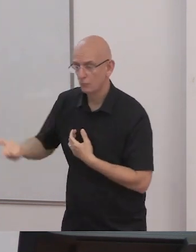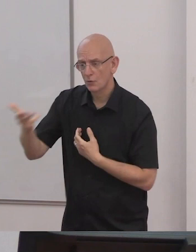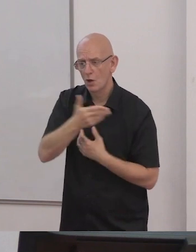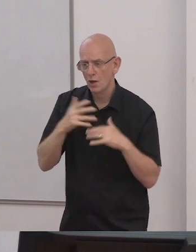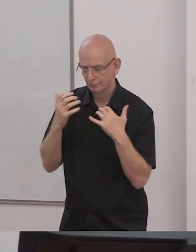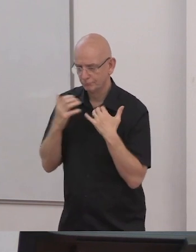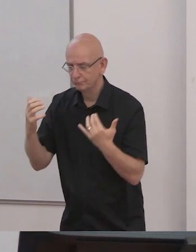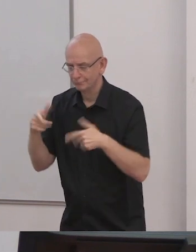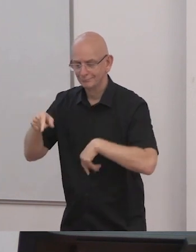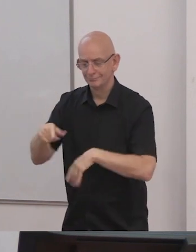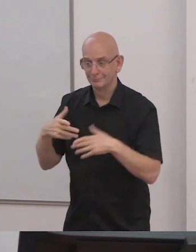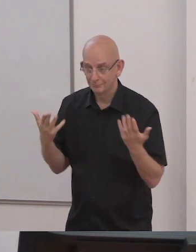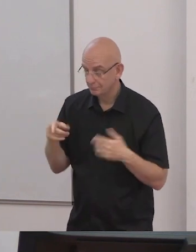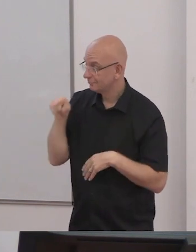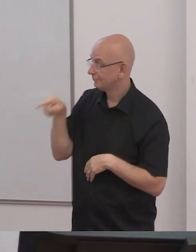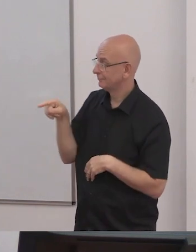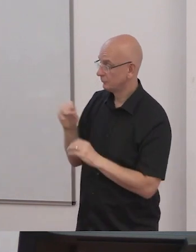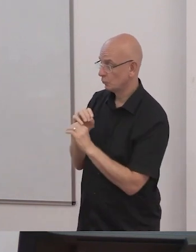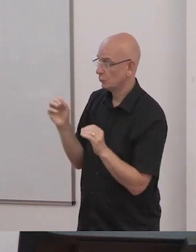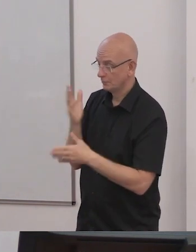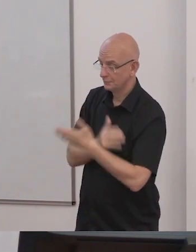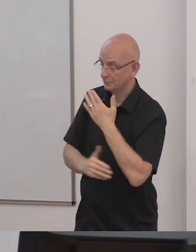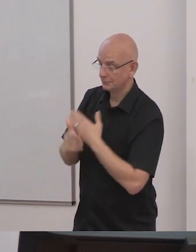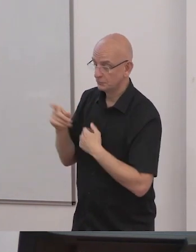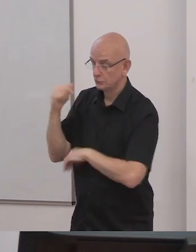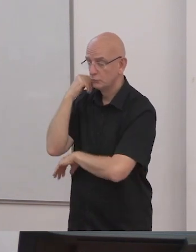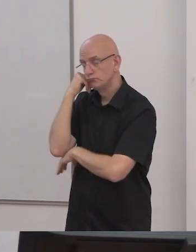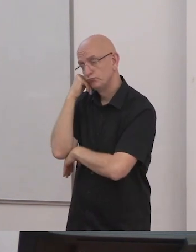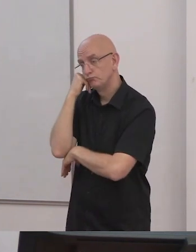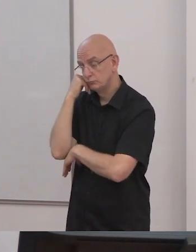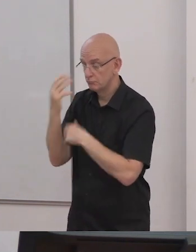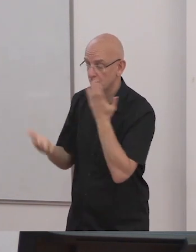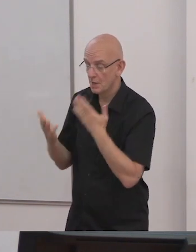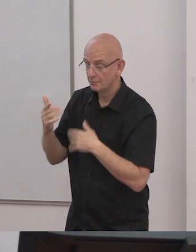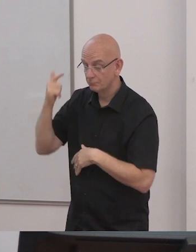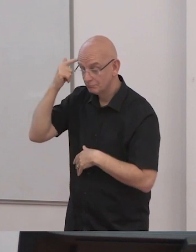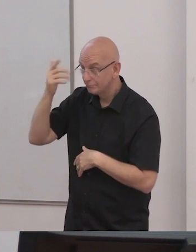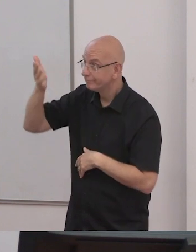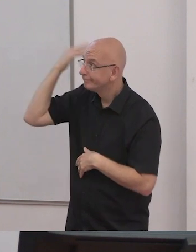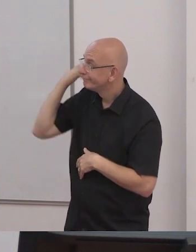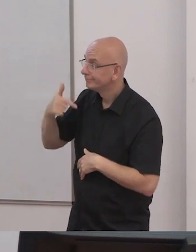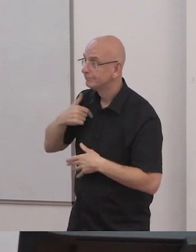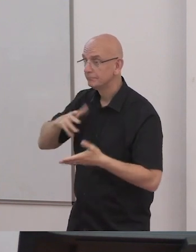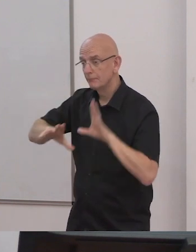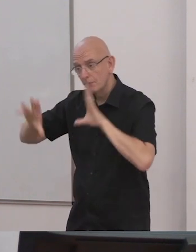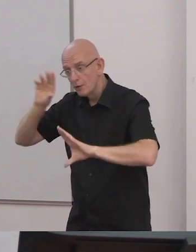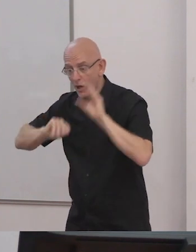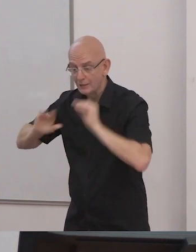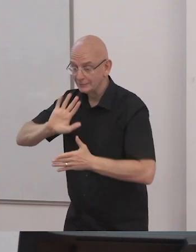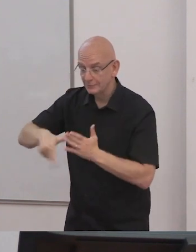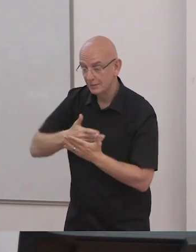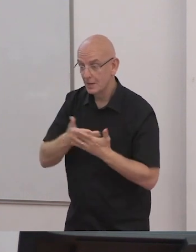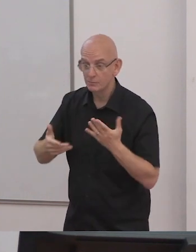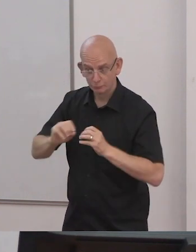they learnt sign language it was just what just part of the immersion program